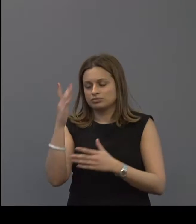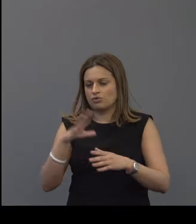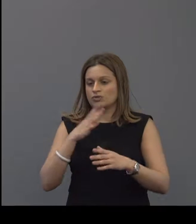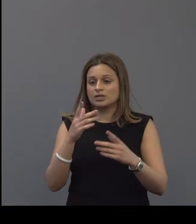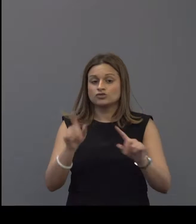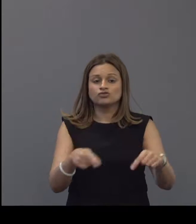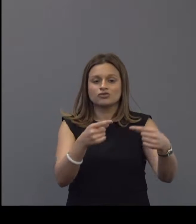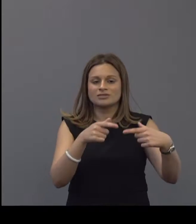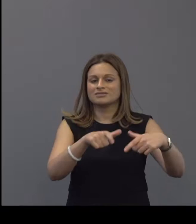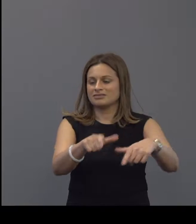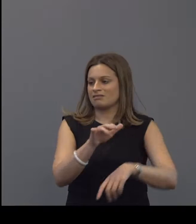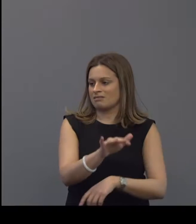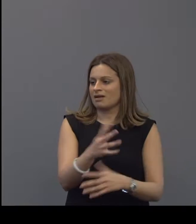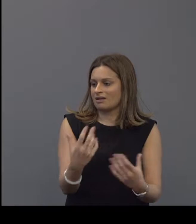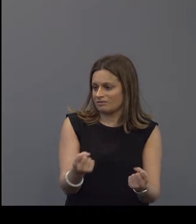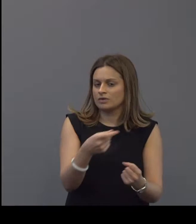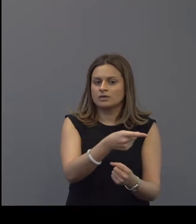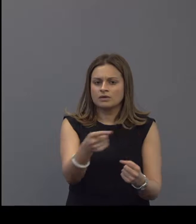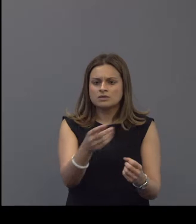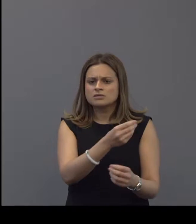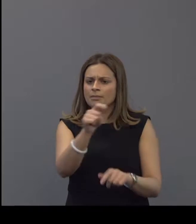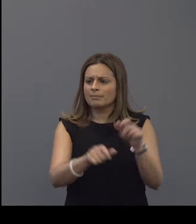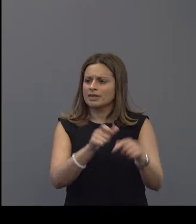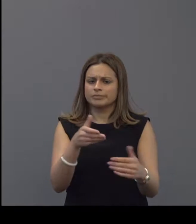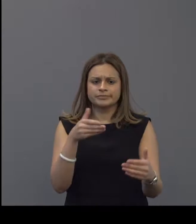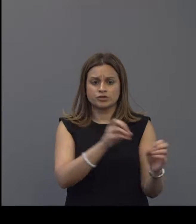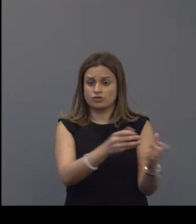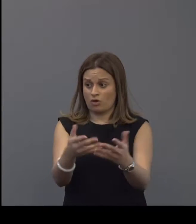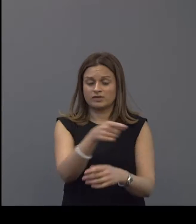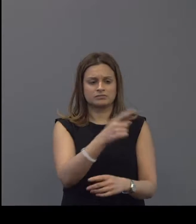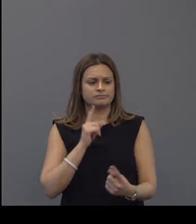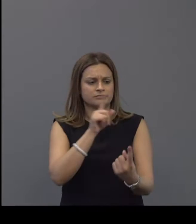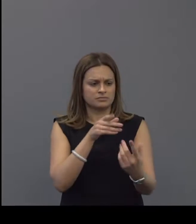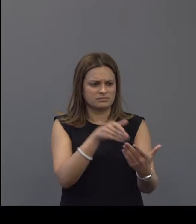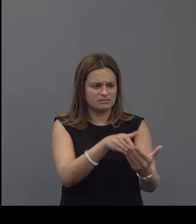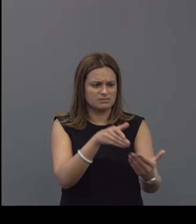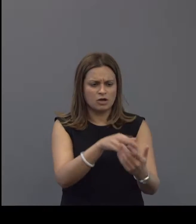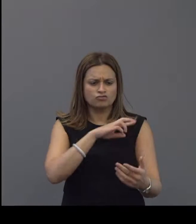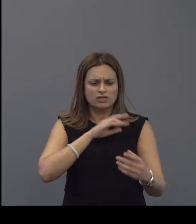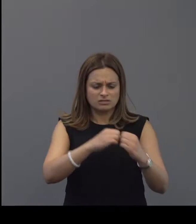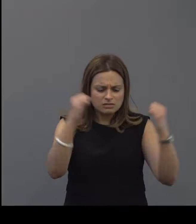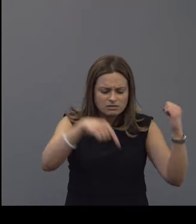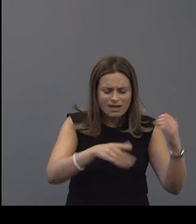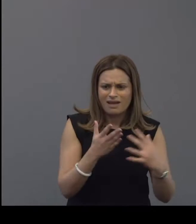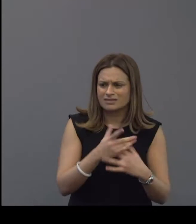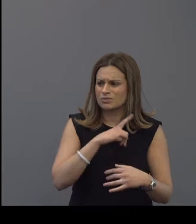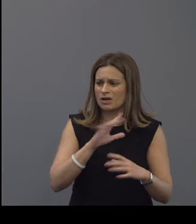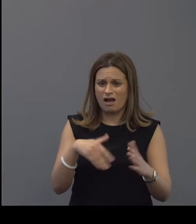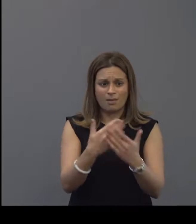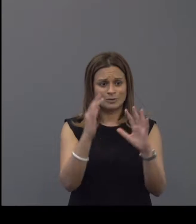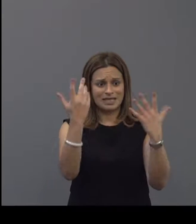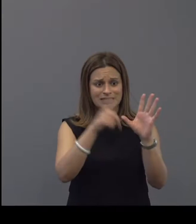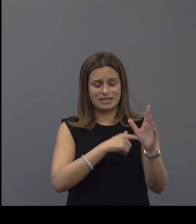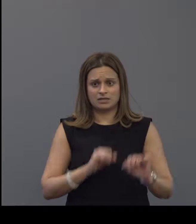have challenges we still have people who are not accessing the services for whatever reason that is it can take up to 10 years